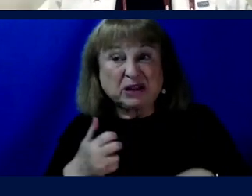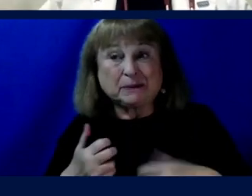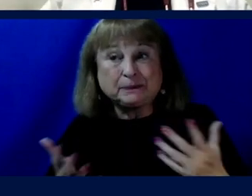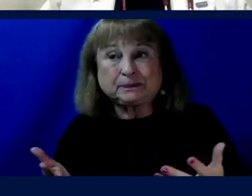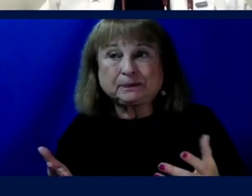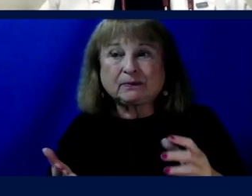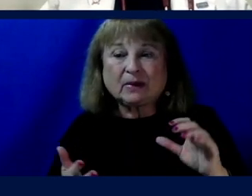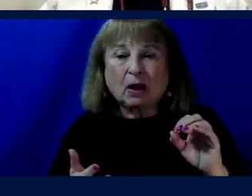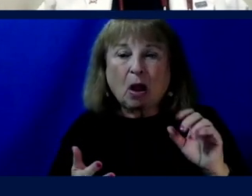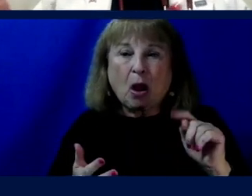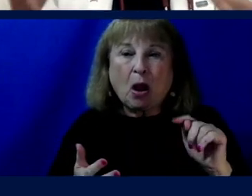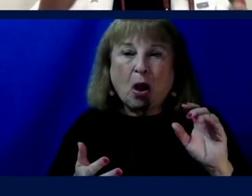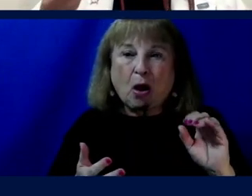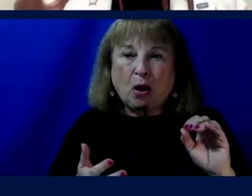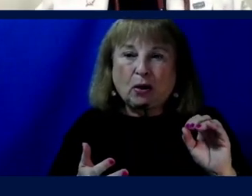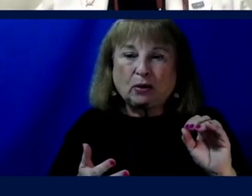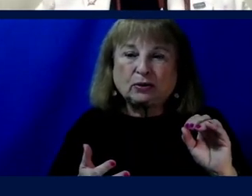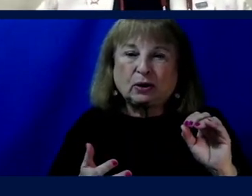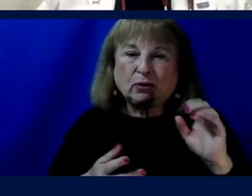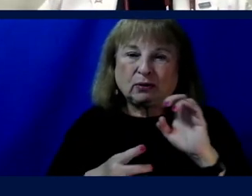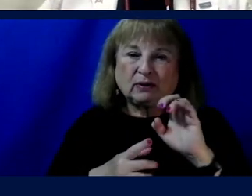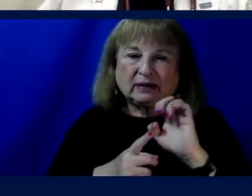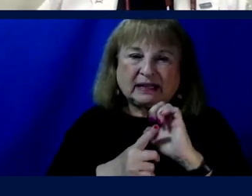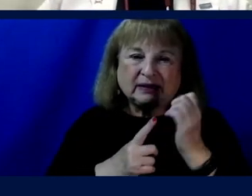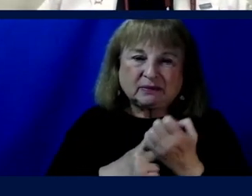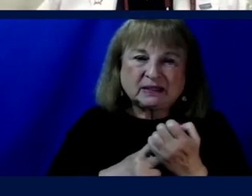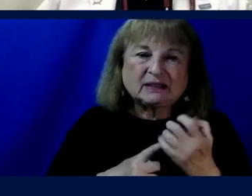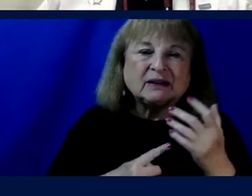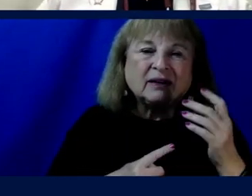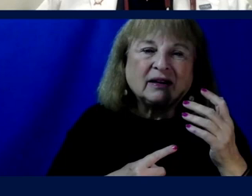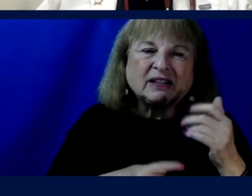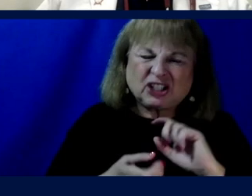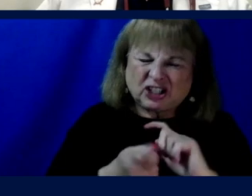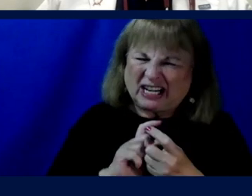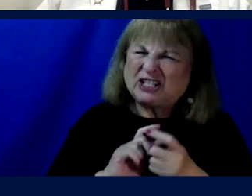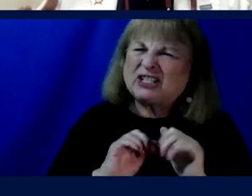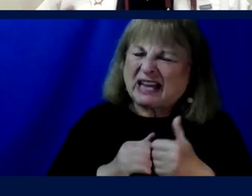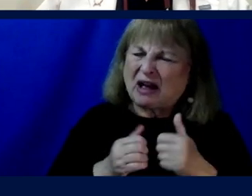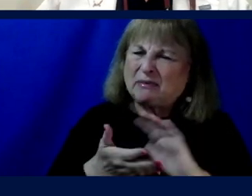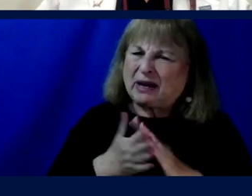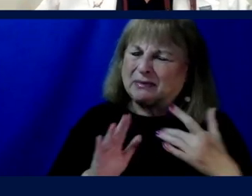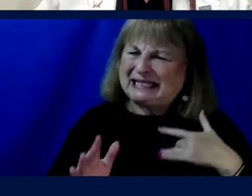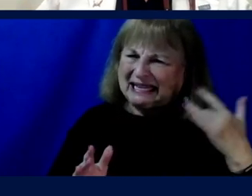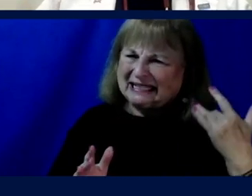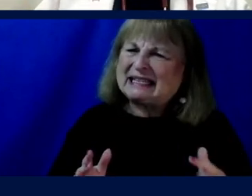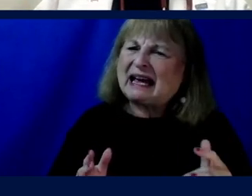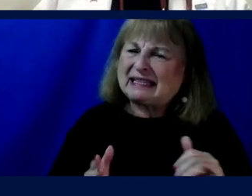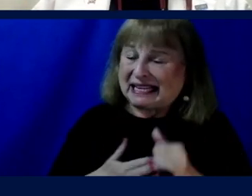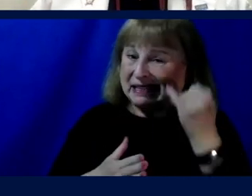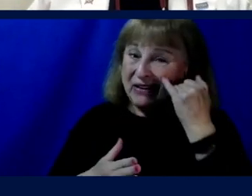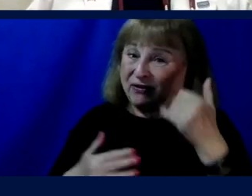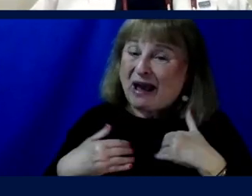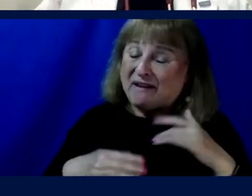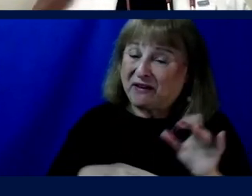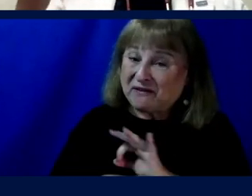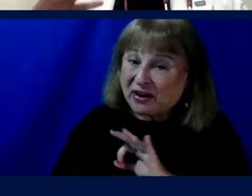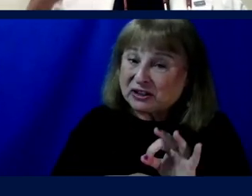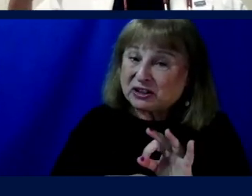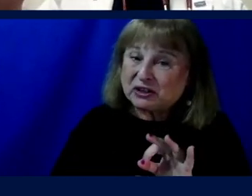The otoliths in the inner ear change the way they respond to motion in some ways becoming desensitized. Well, that's if you have a functional